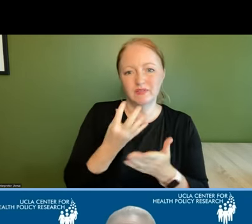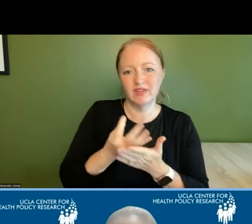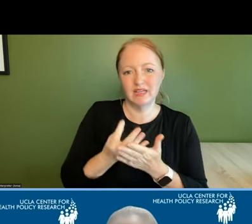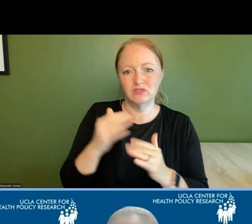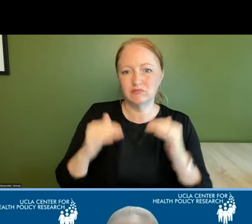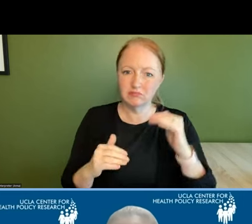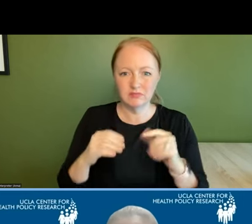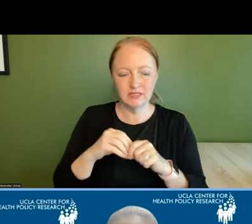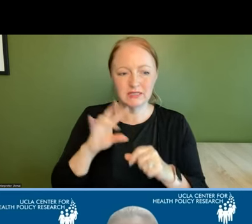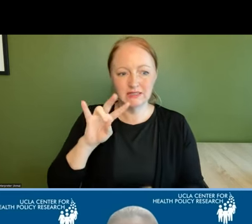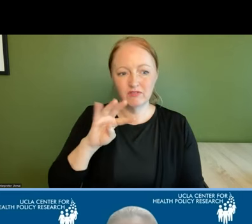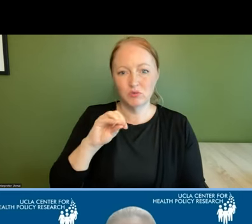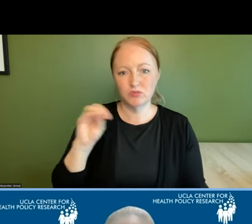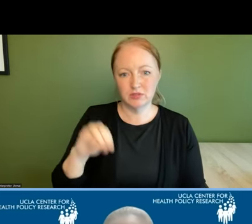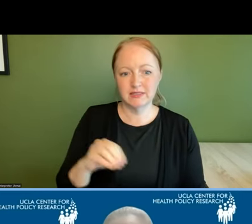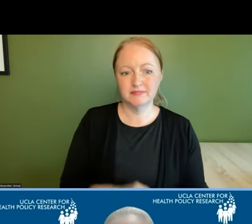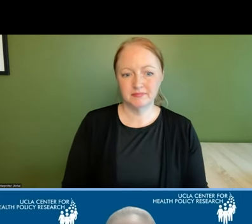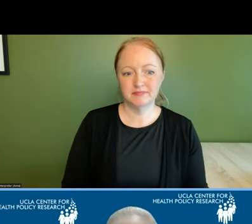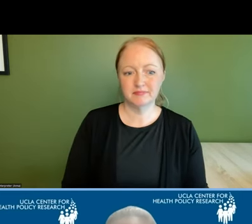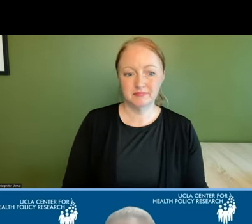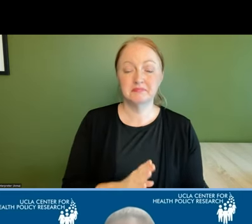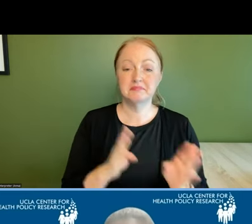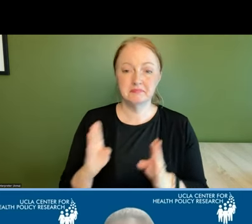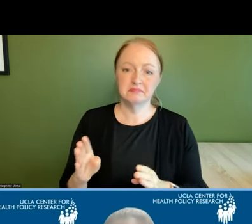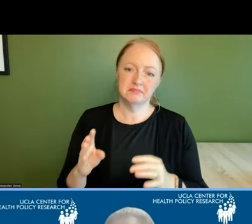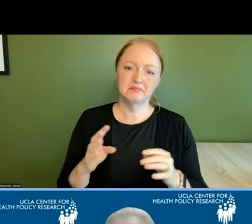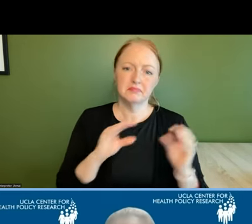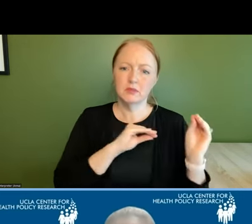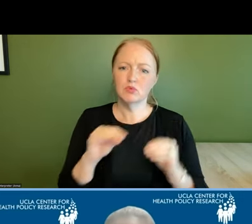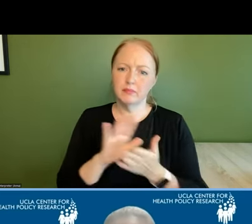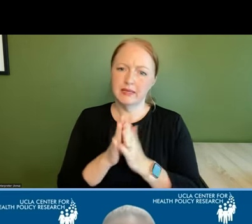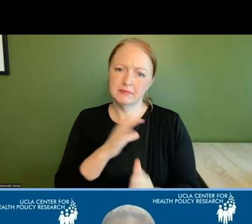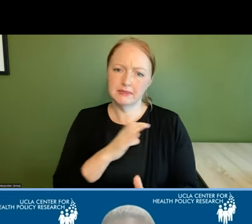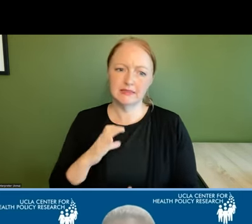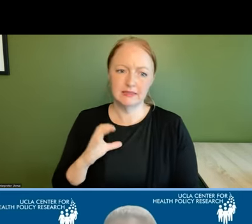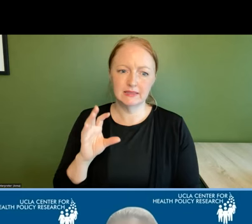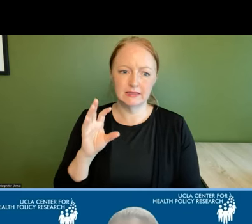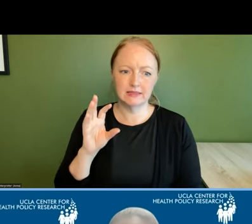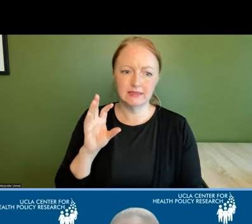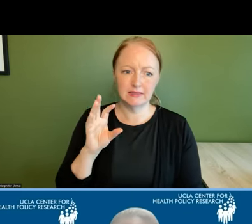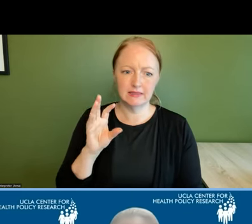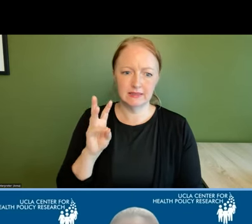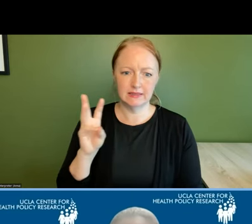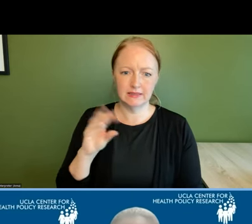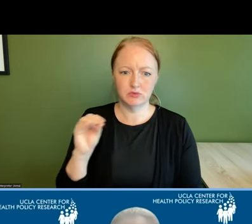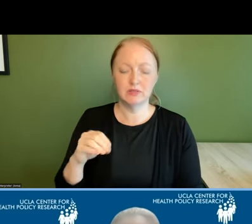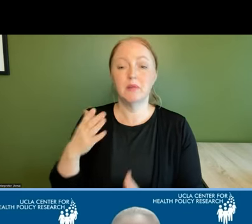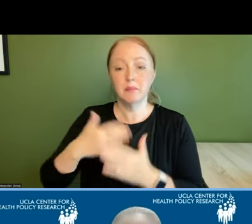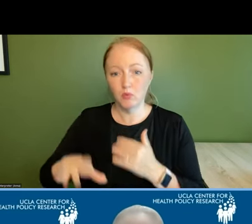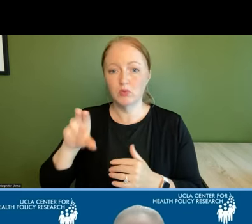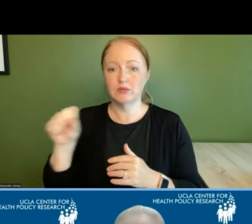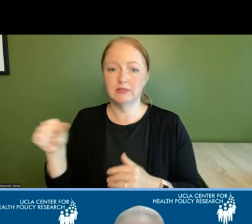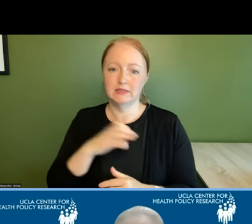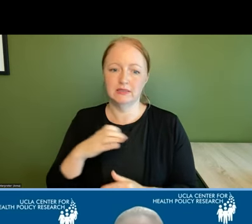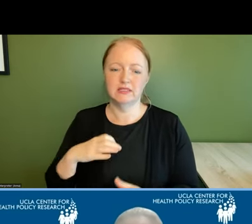insecurity at 74 percent followed by those who are naturalized citizens at 66 percent while u.s born citizens